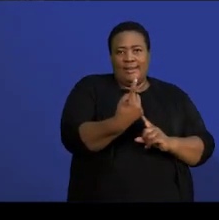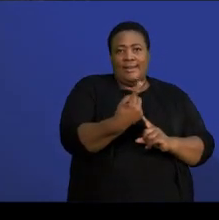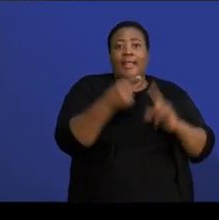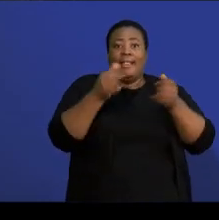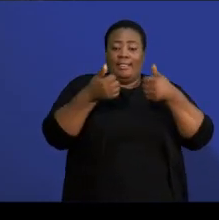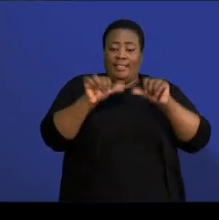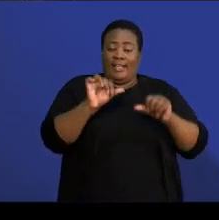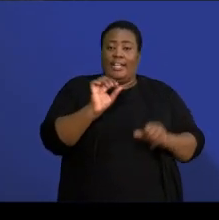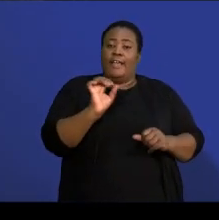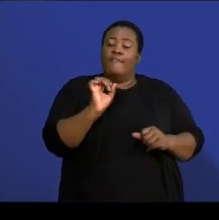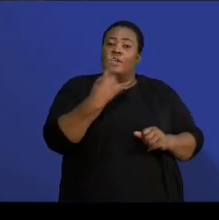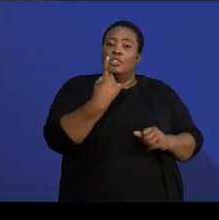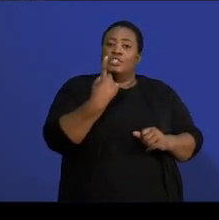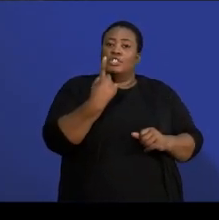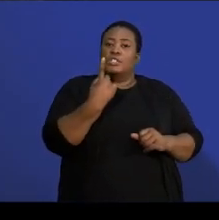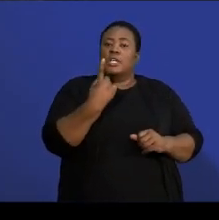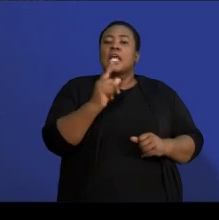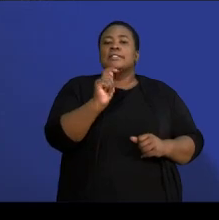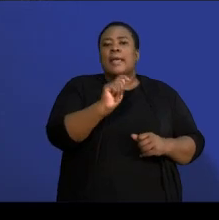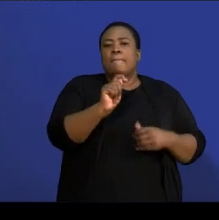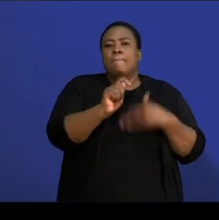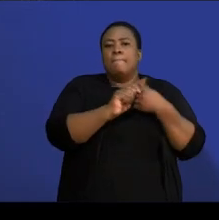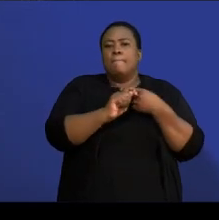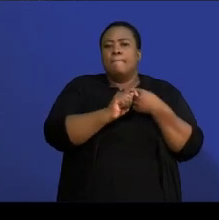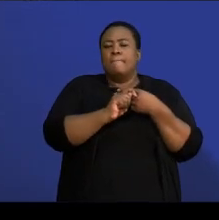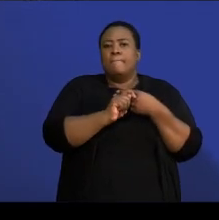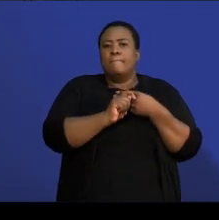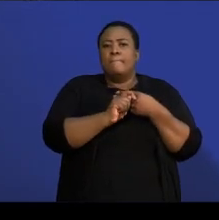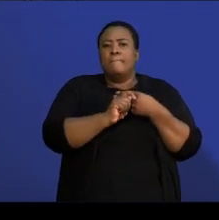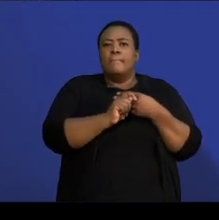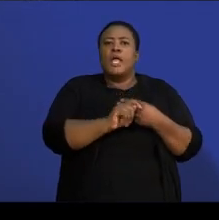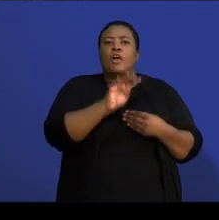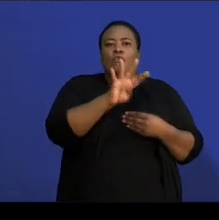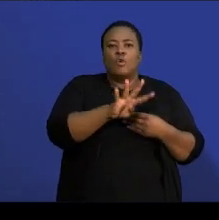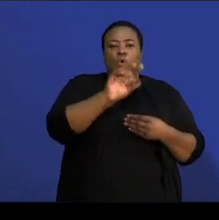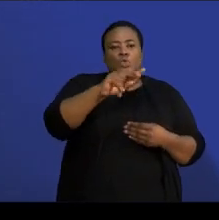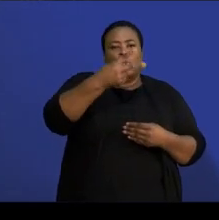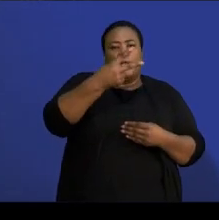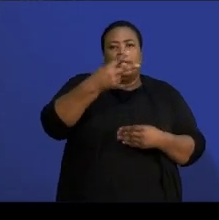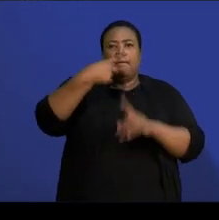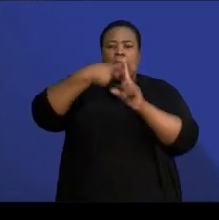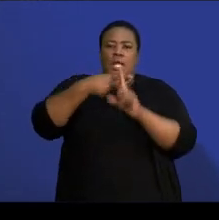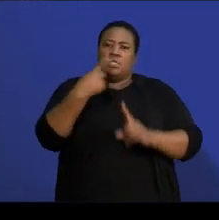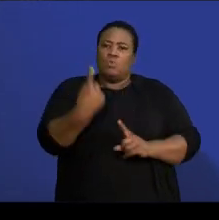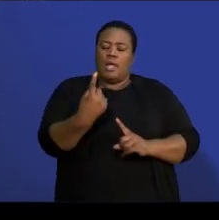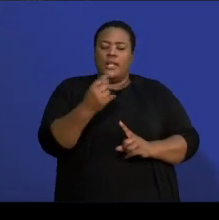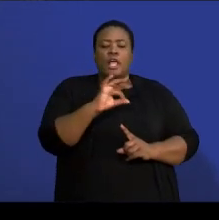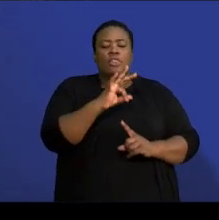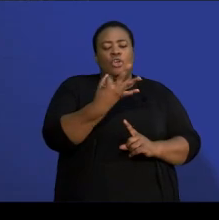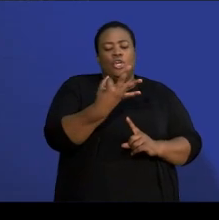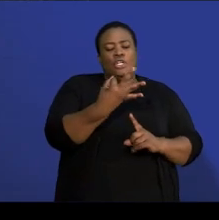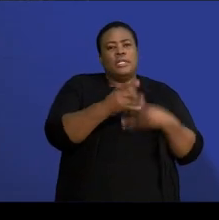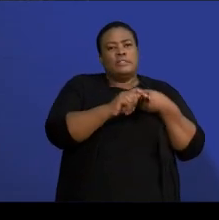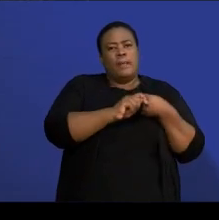first term will be 4 squared plus 1. The third term will